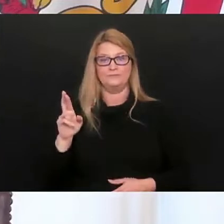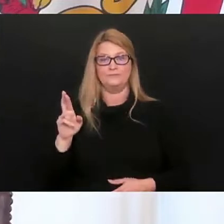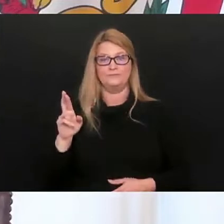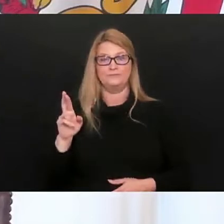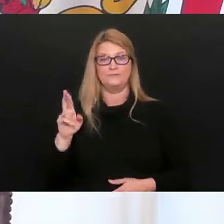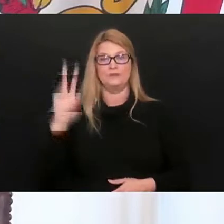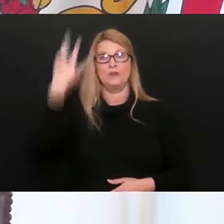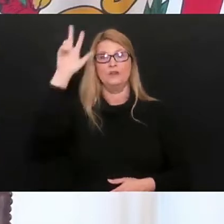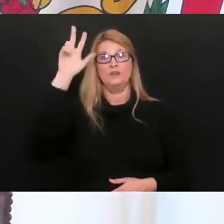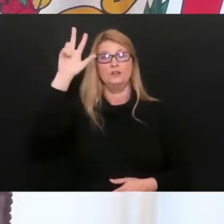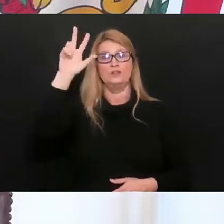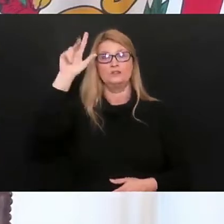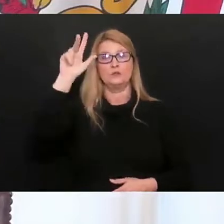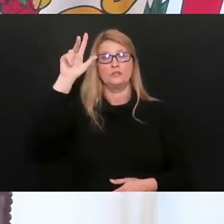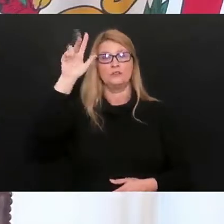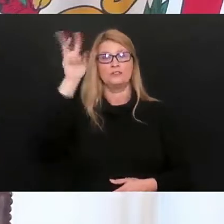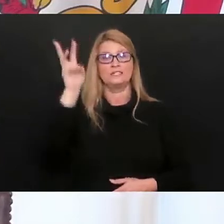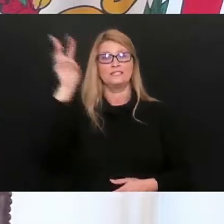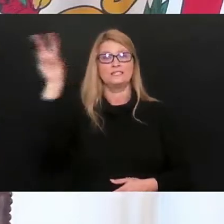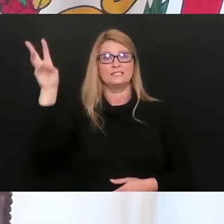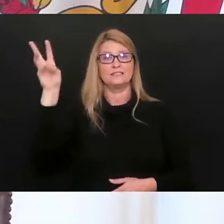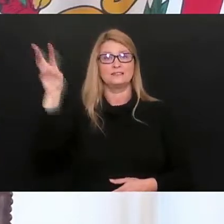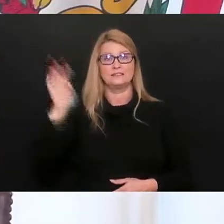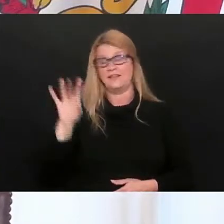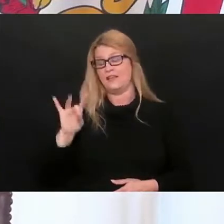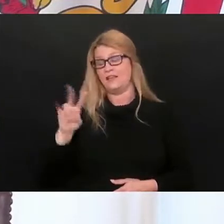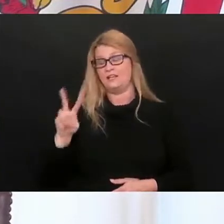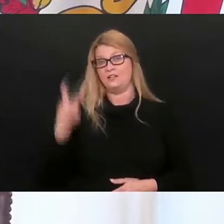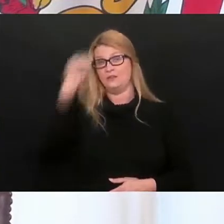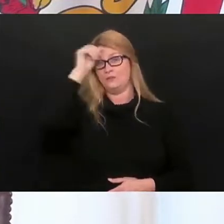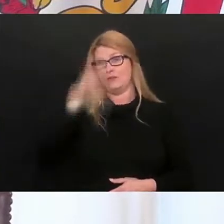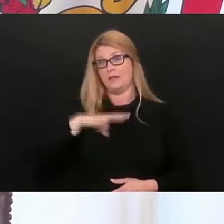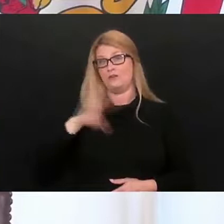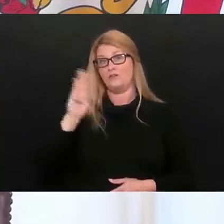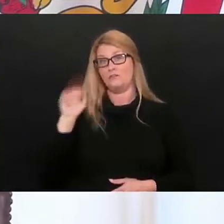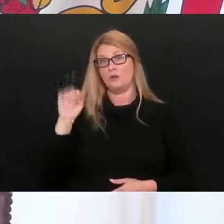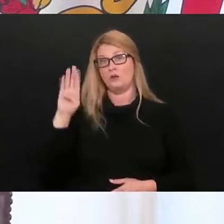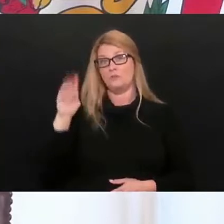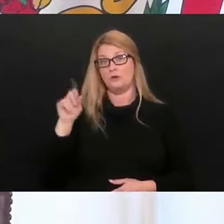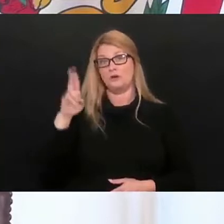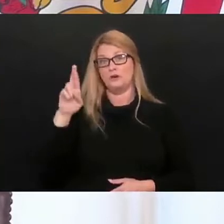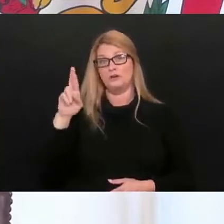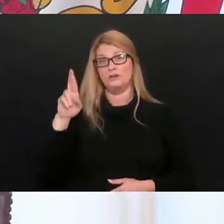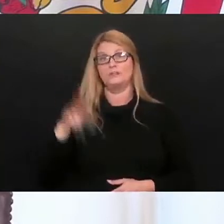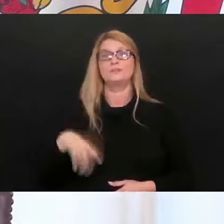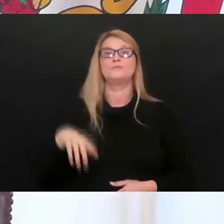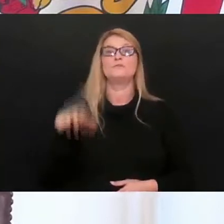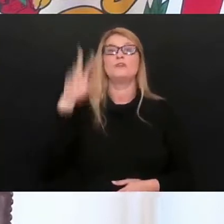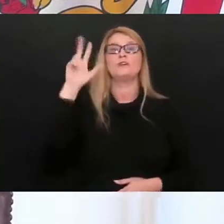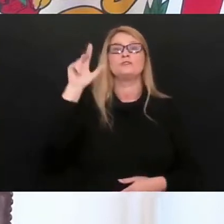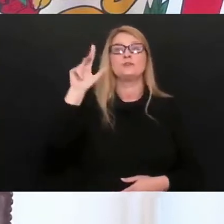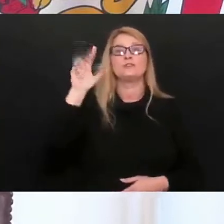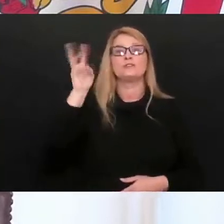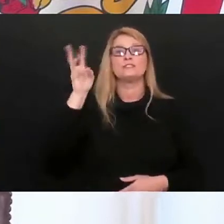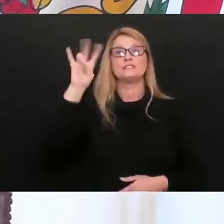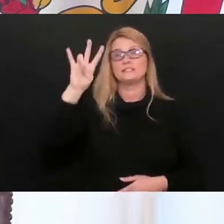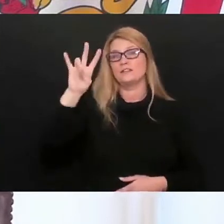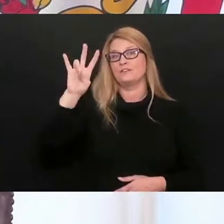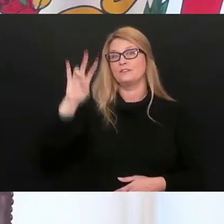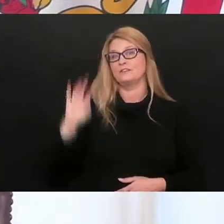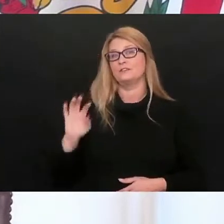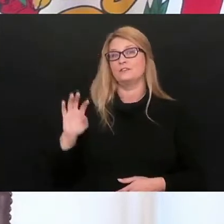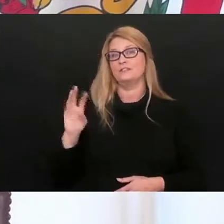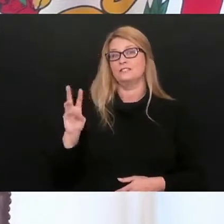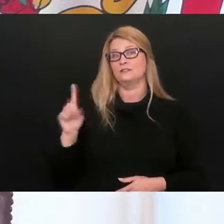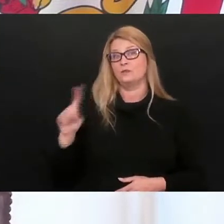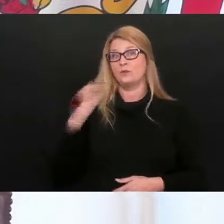Our 2,366th death, an 82-year-old male from Barber County. Our 2,367th death, a 61